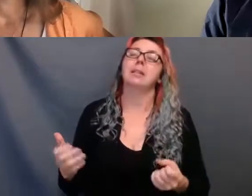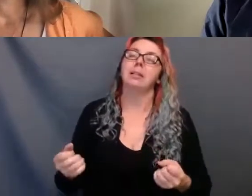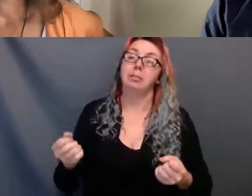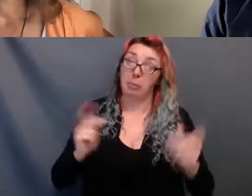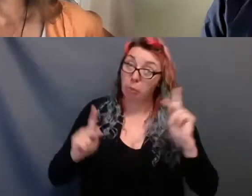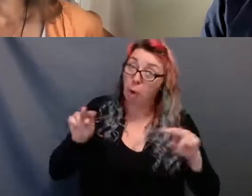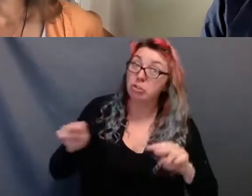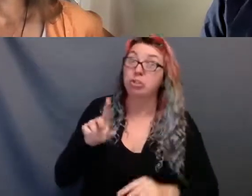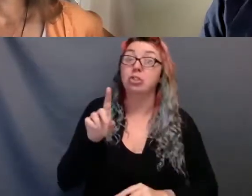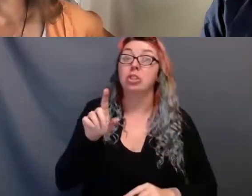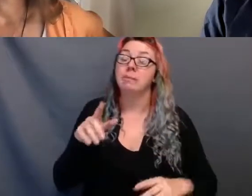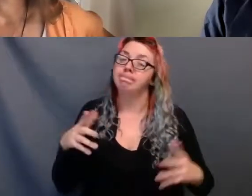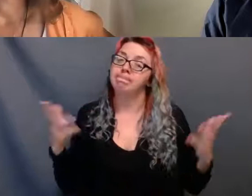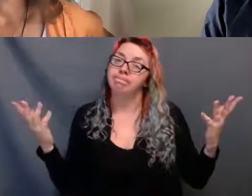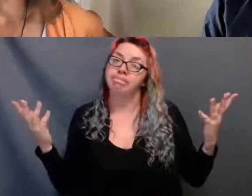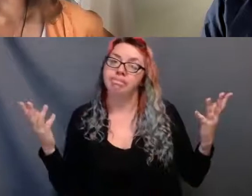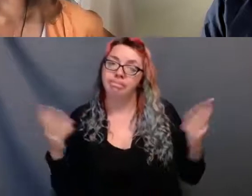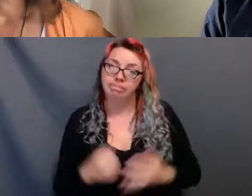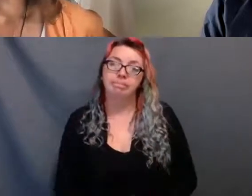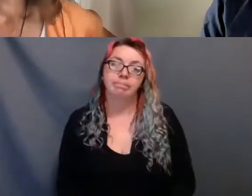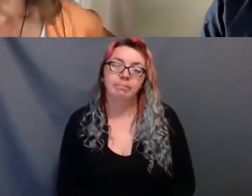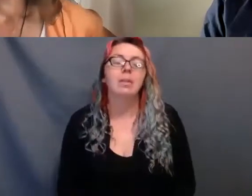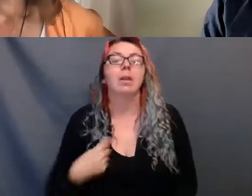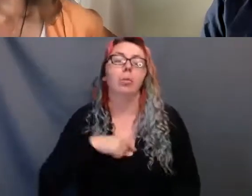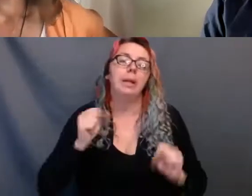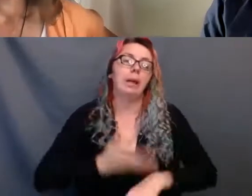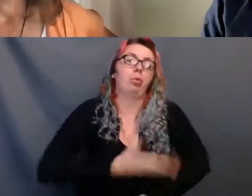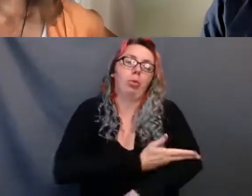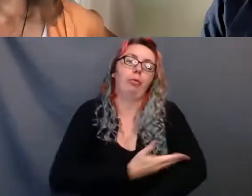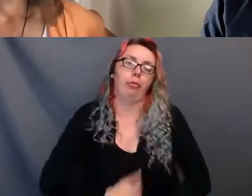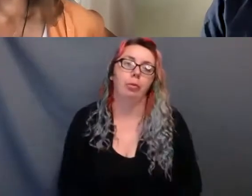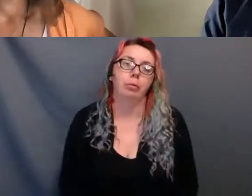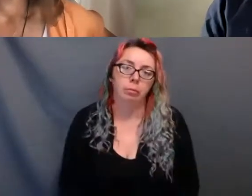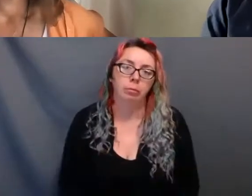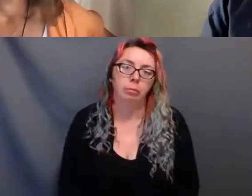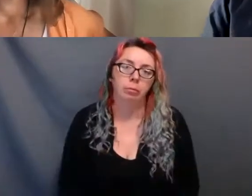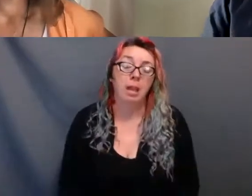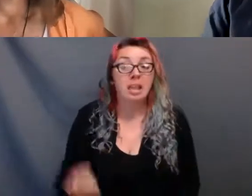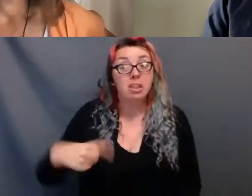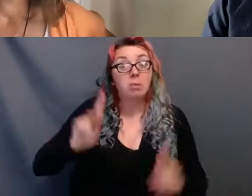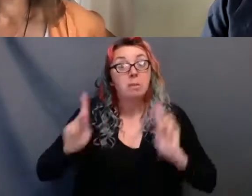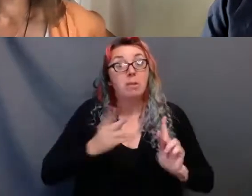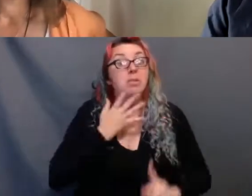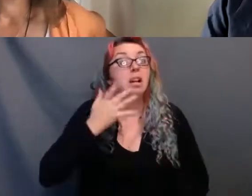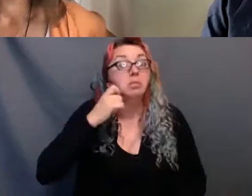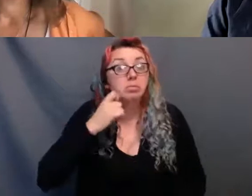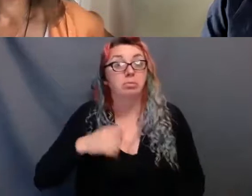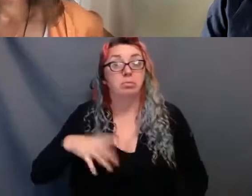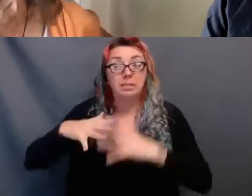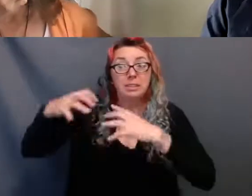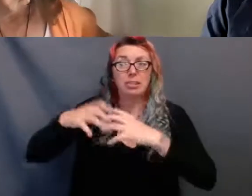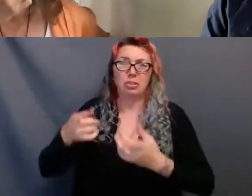but who've literally always been there. By doing the work of